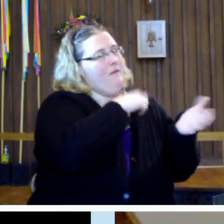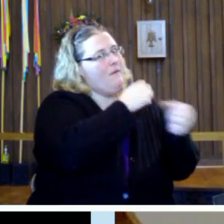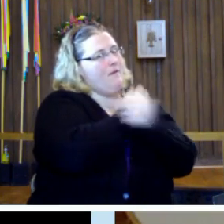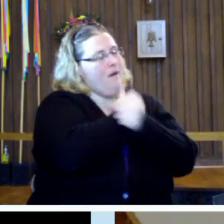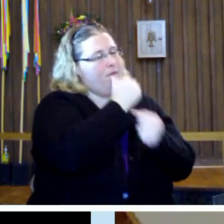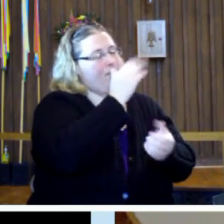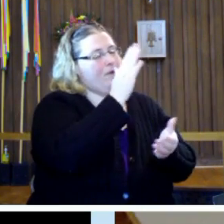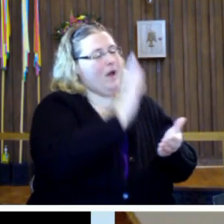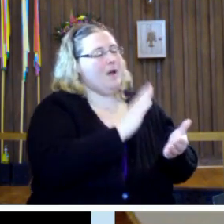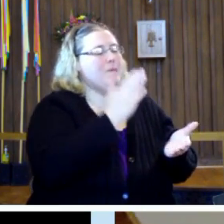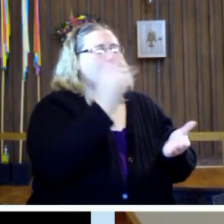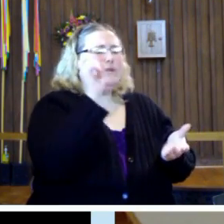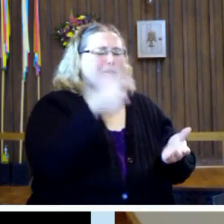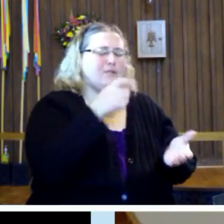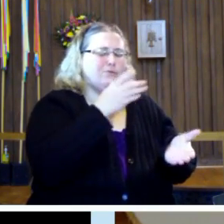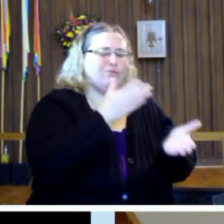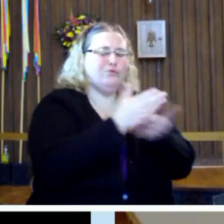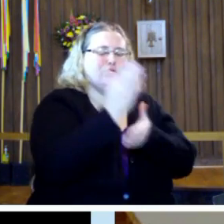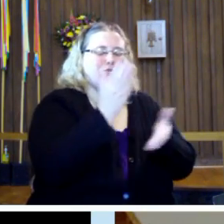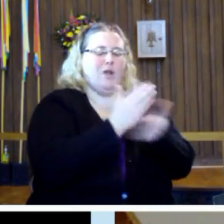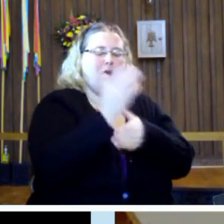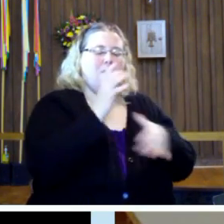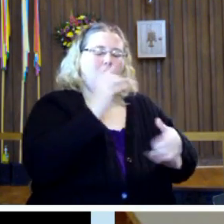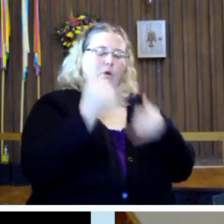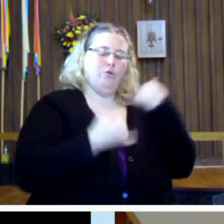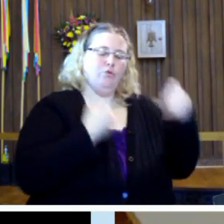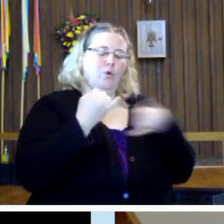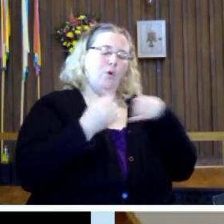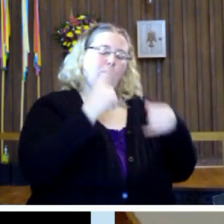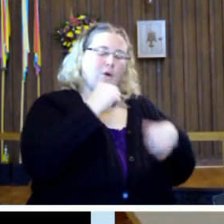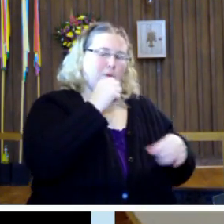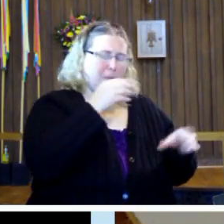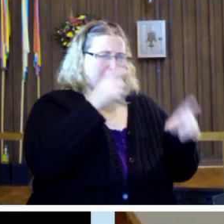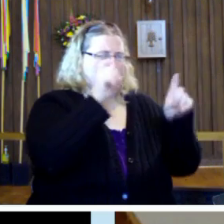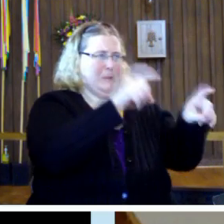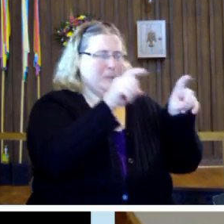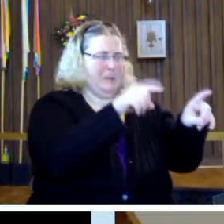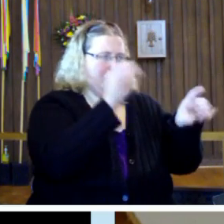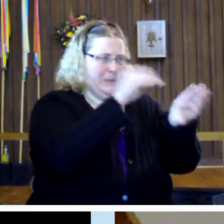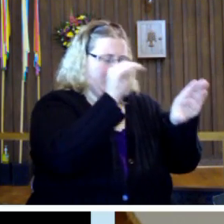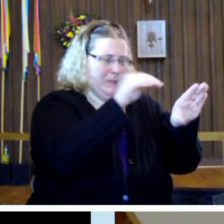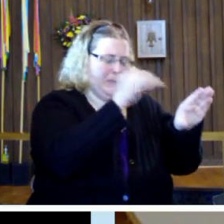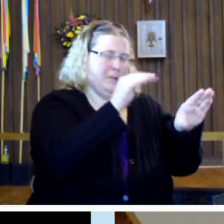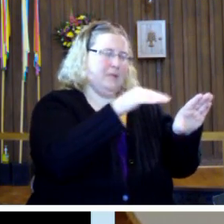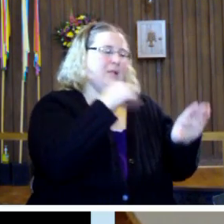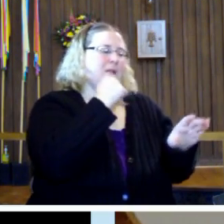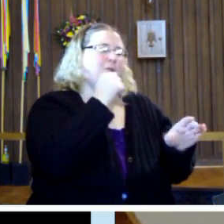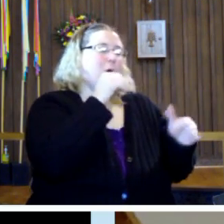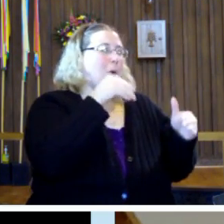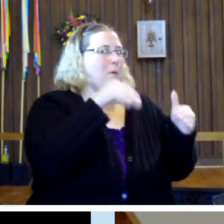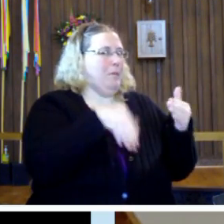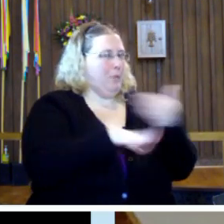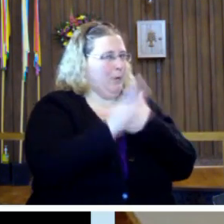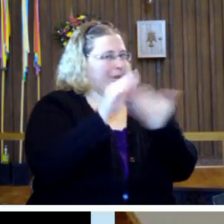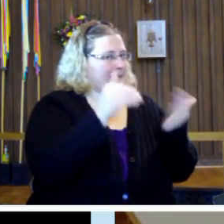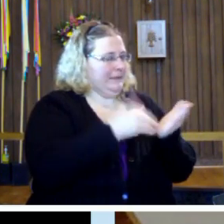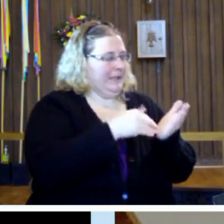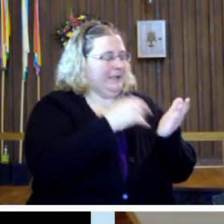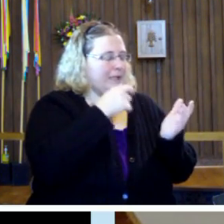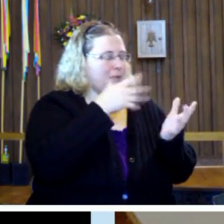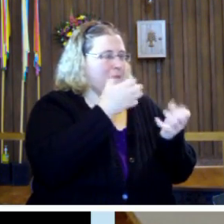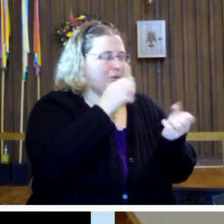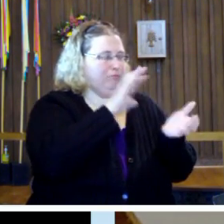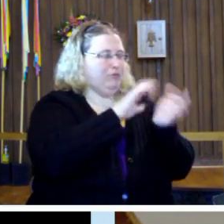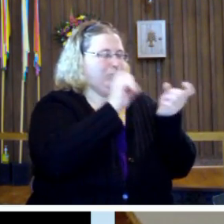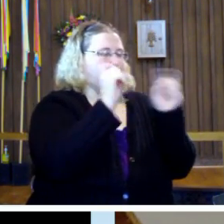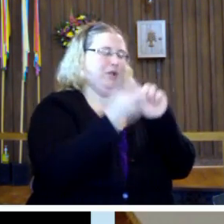We need to share our joy. We don't have to be as insistent potentially as those who have been born again and are desperate to